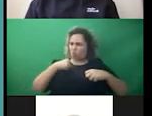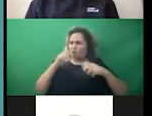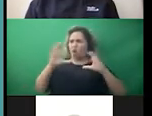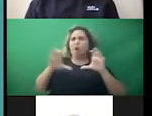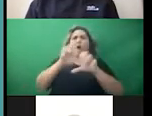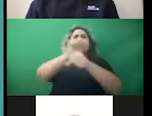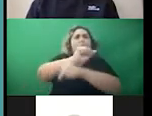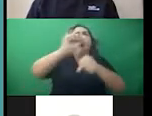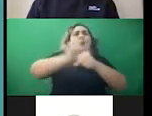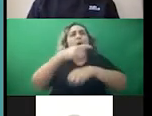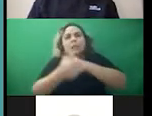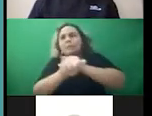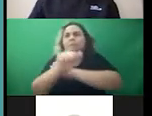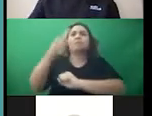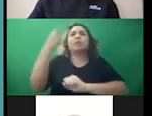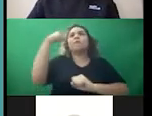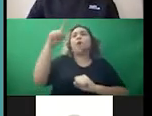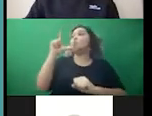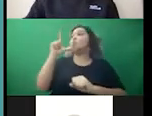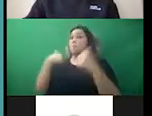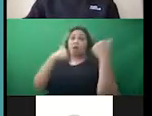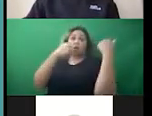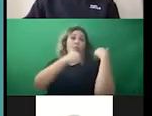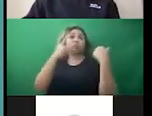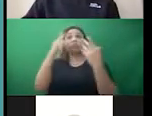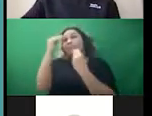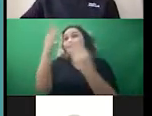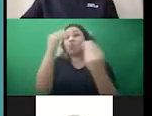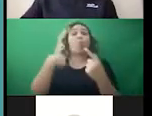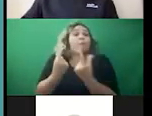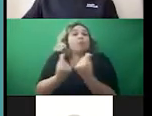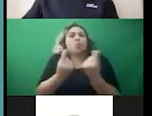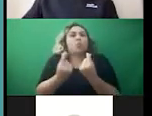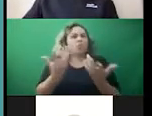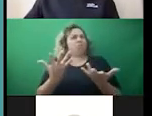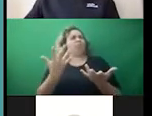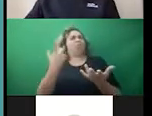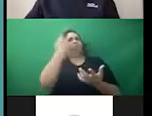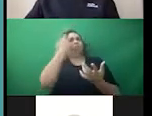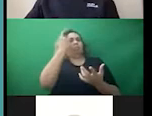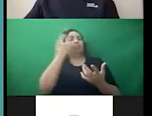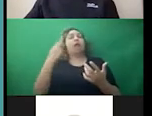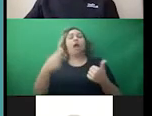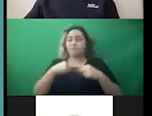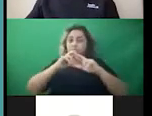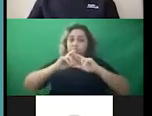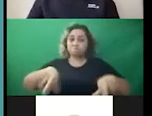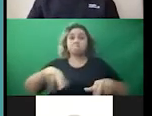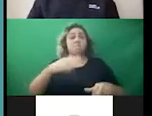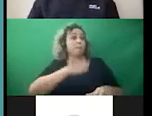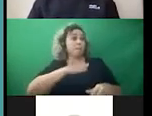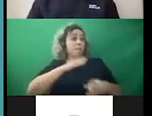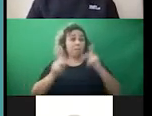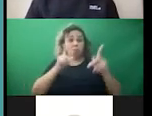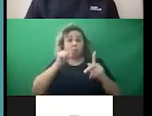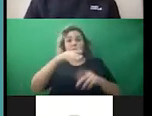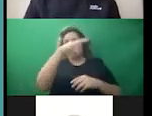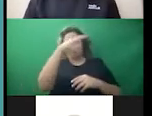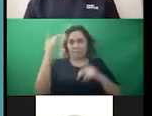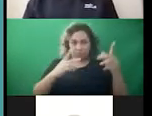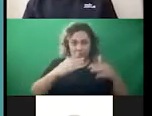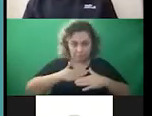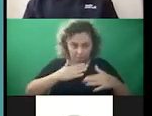work for? Who are we accountable to? Who are our people? So if I was to answer that question, I would say that my people are Black,